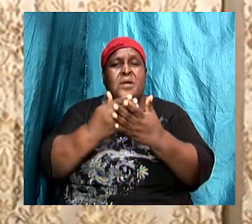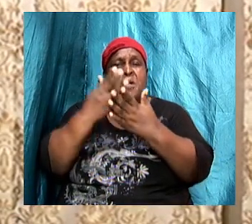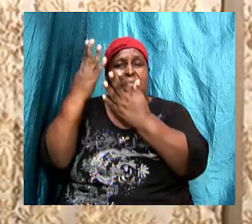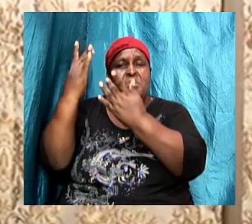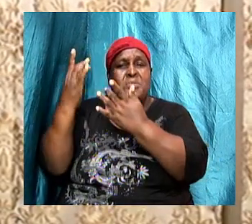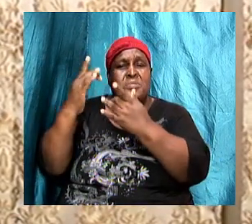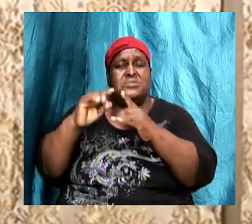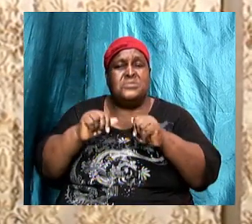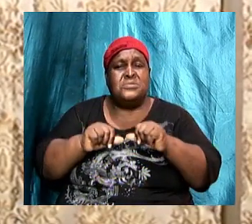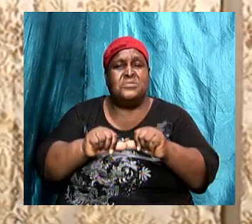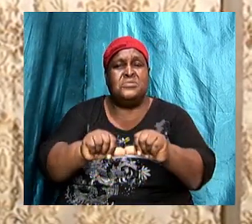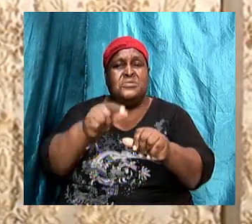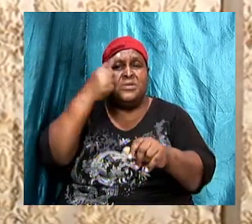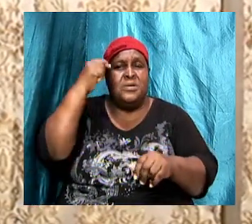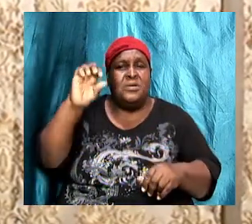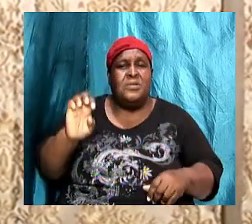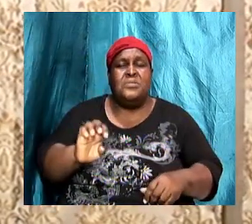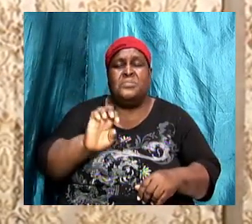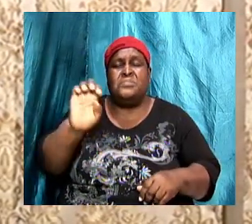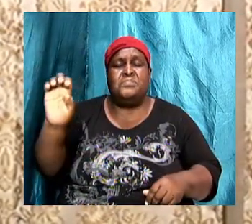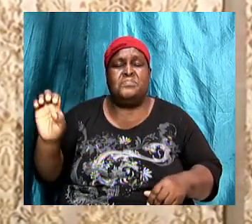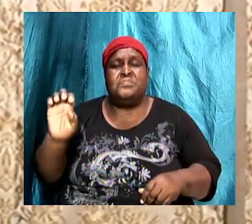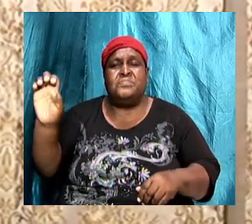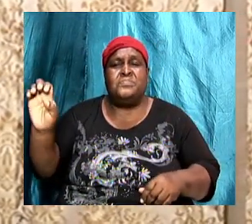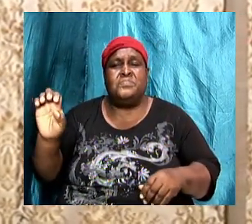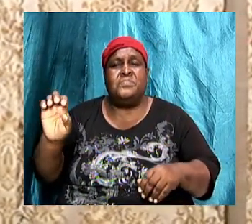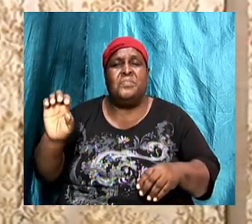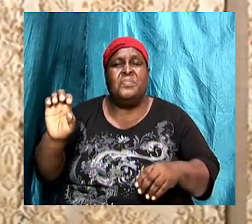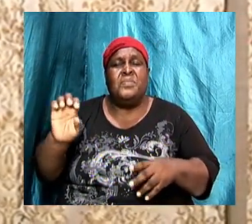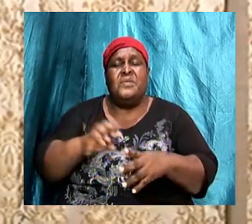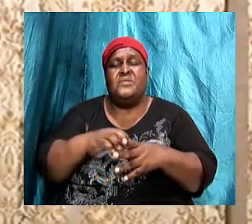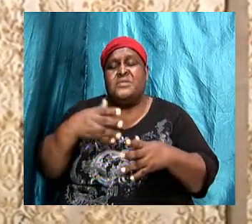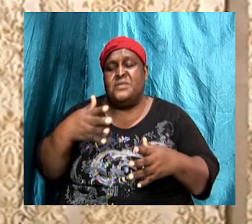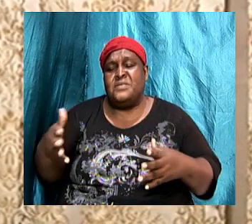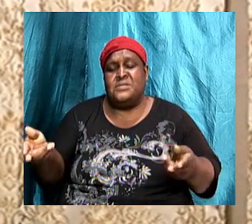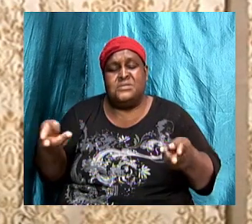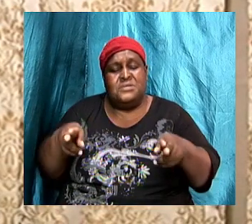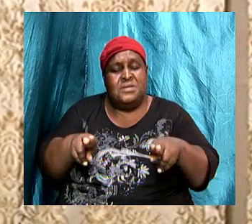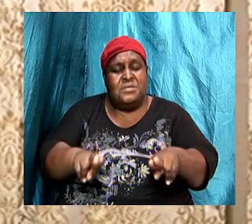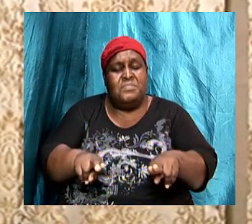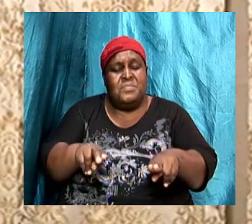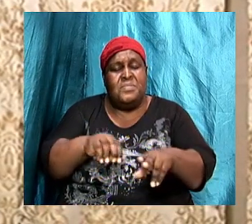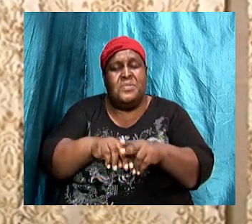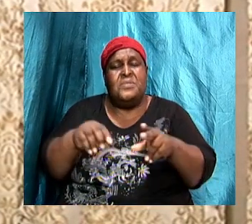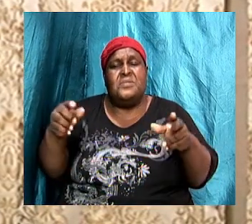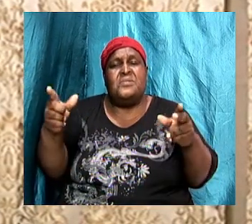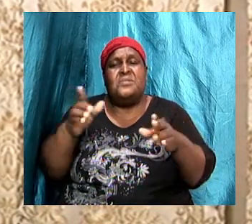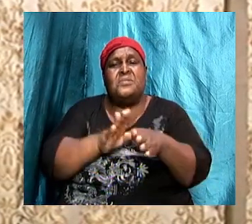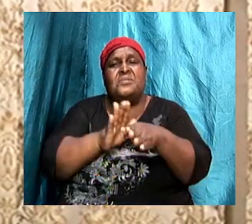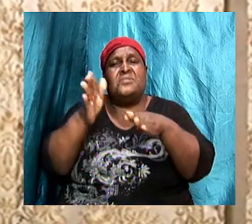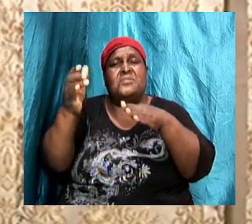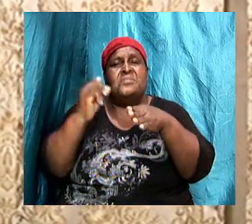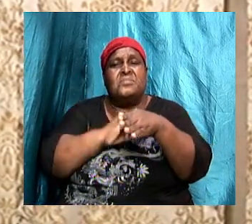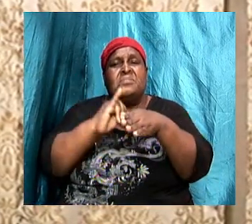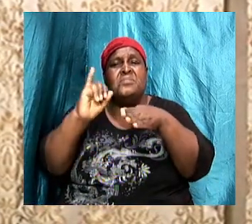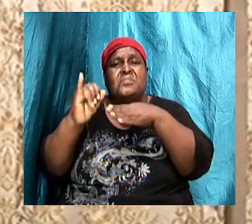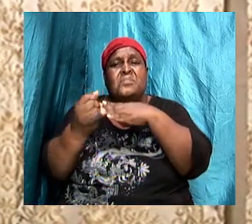given all the things that are happening in our little island home Jamaica